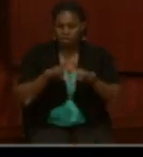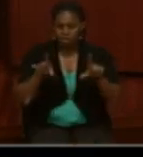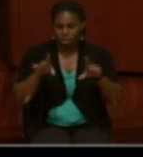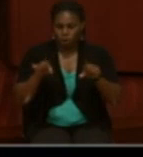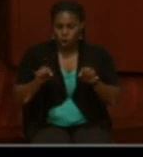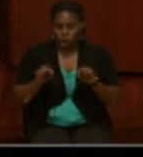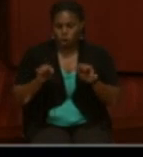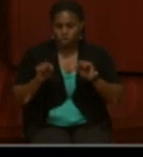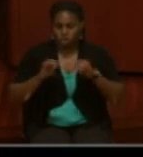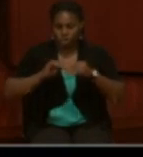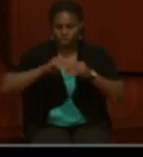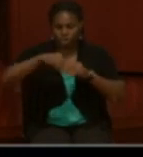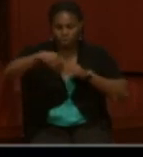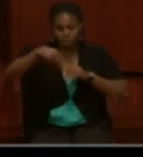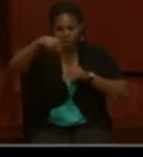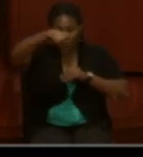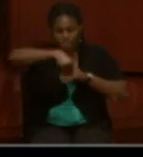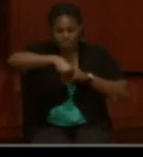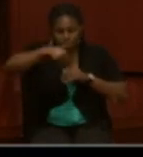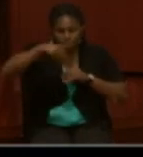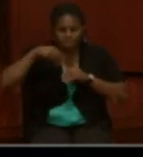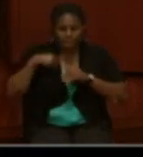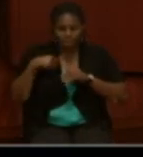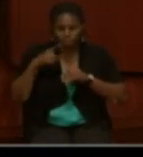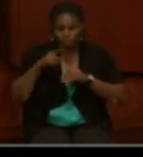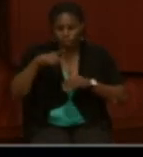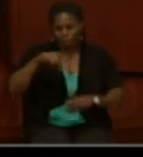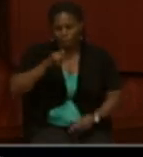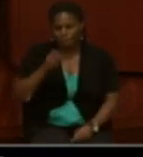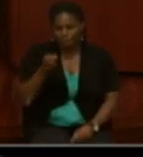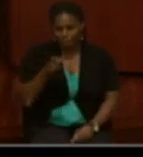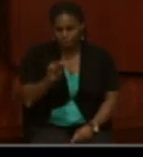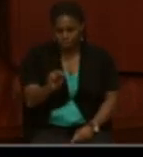inside the service record jacket for Samuel Patterson.